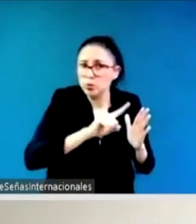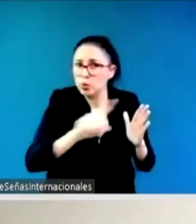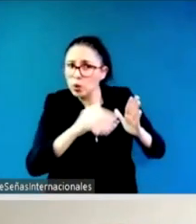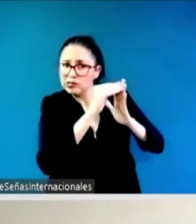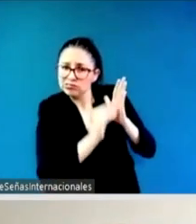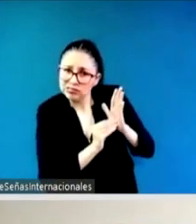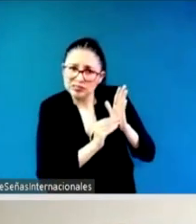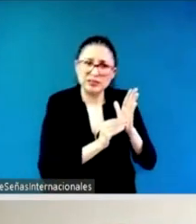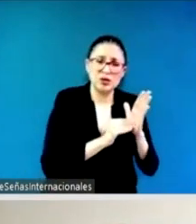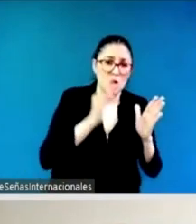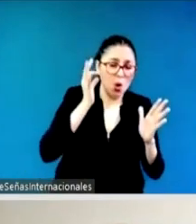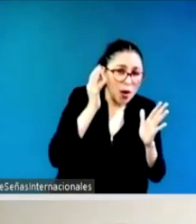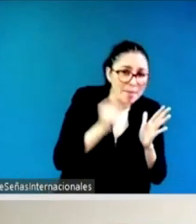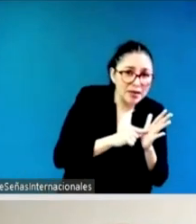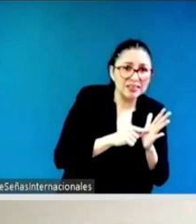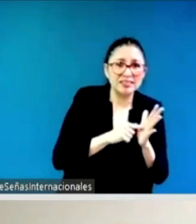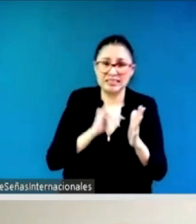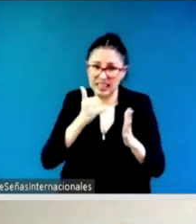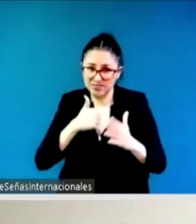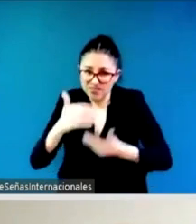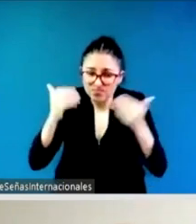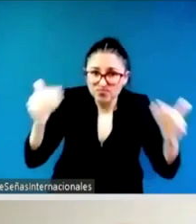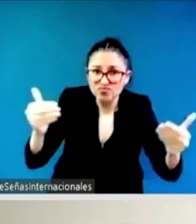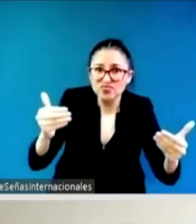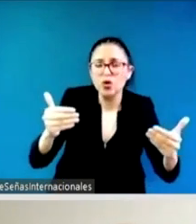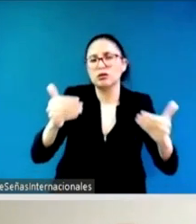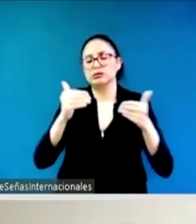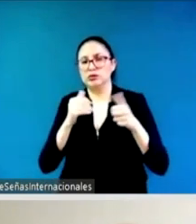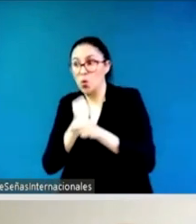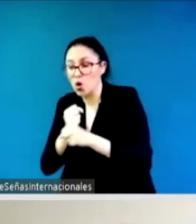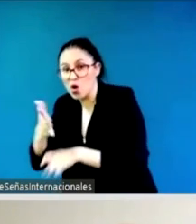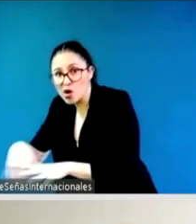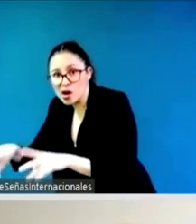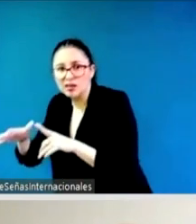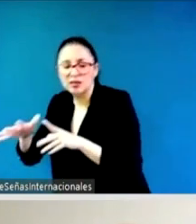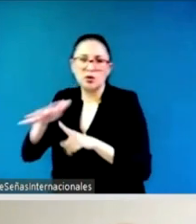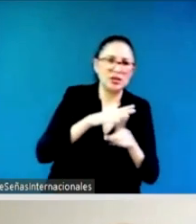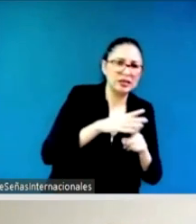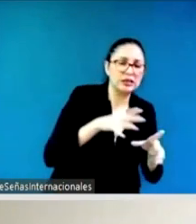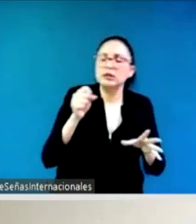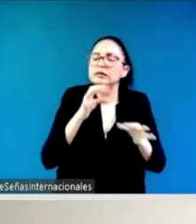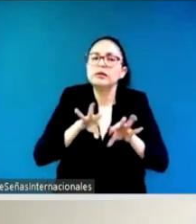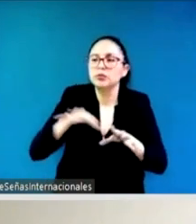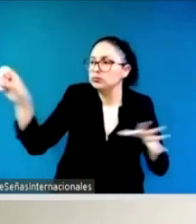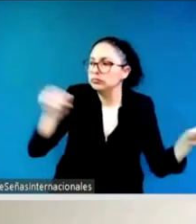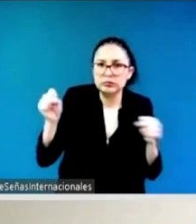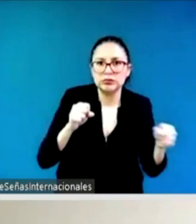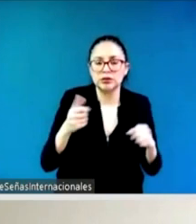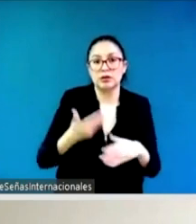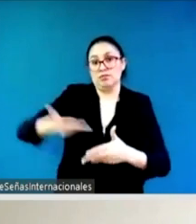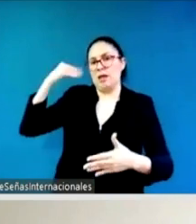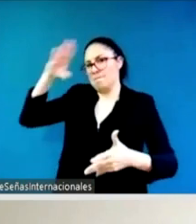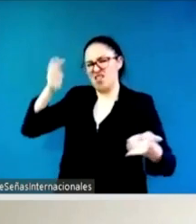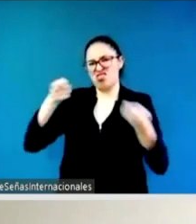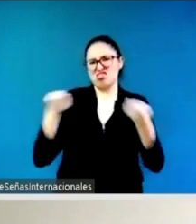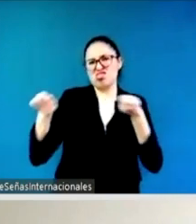actually challenge the patriarchal structures right because there is a glass ceiling and they absolutely um you know you don't go in there and you're able to actually bring about